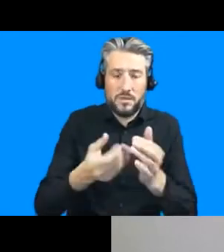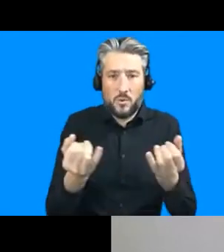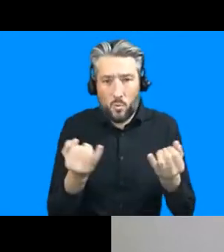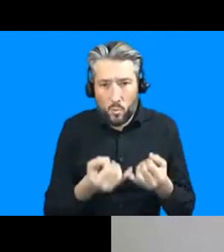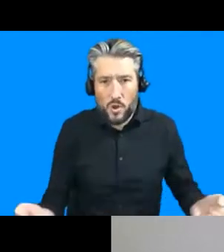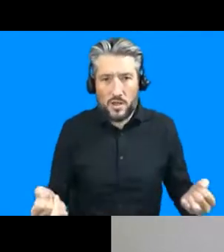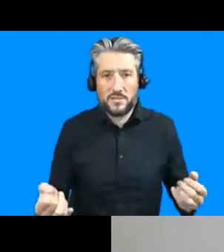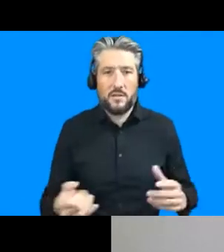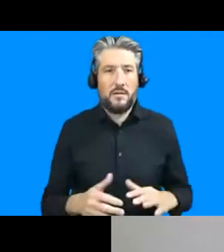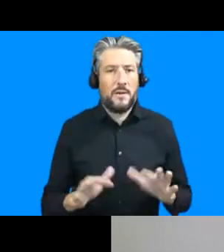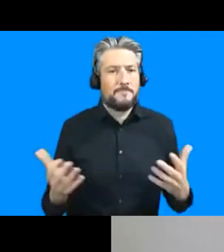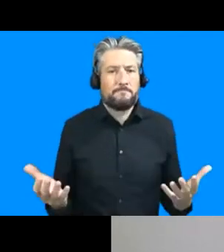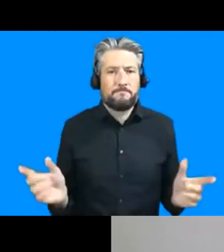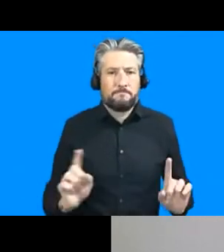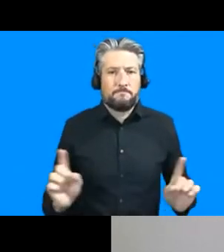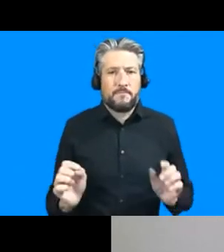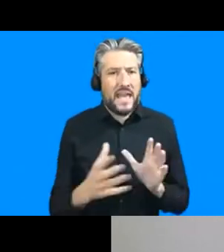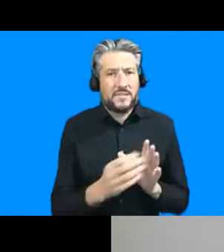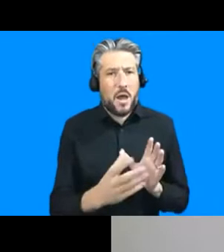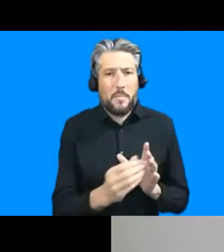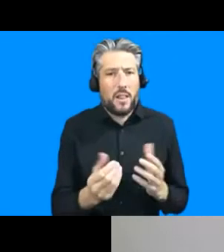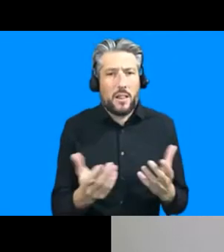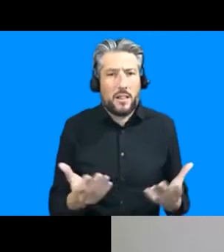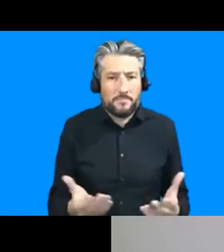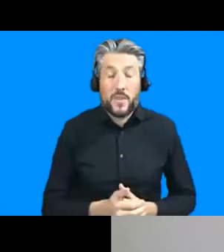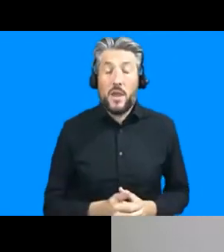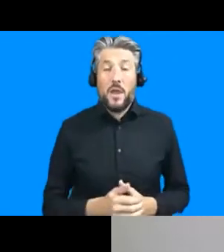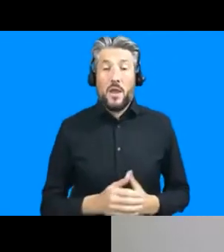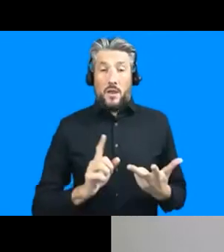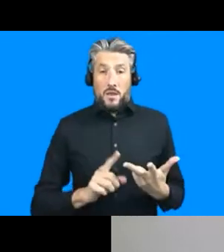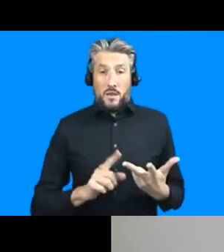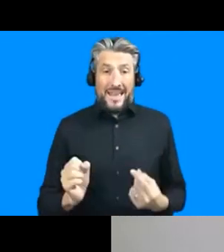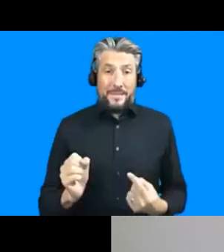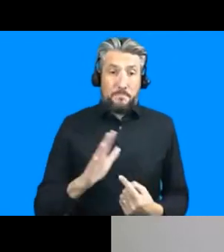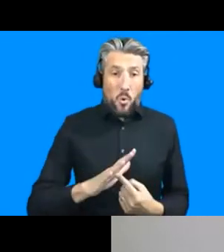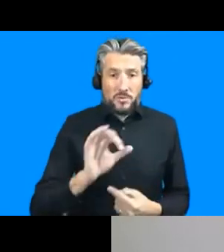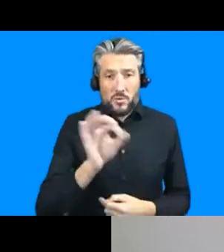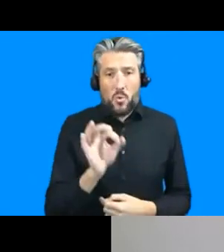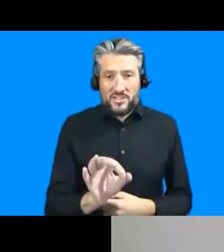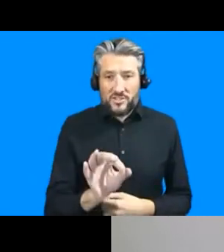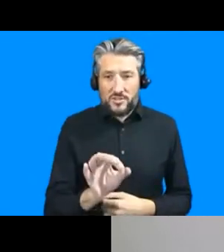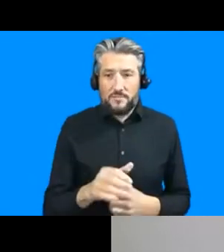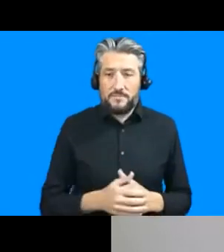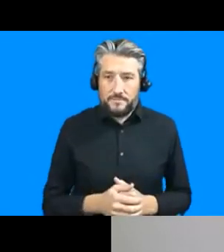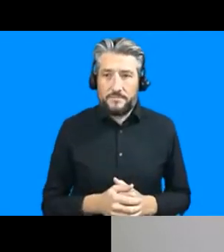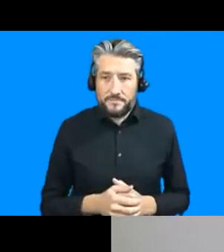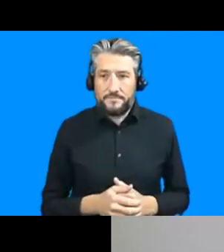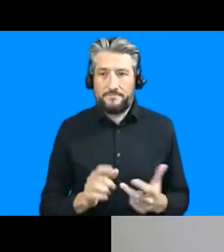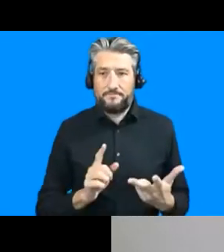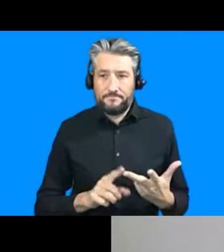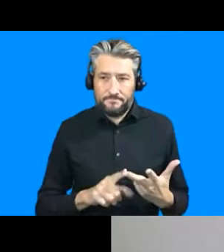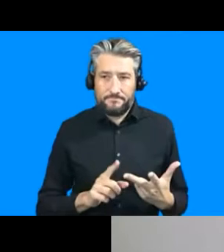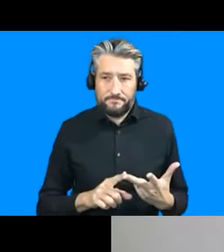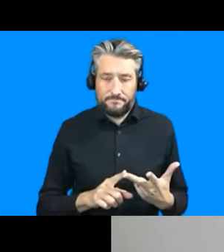um then there's a question a very important question i think from fad zulfikar um